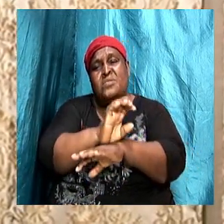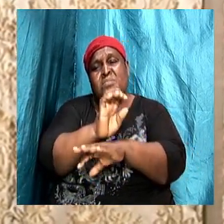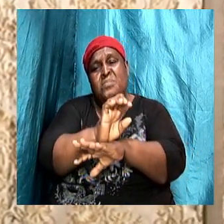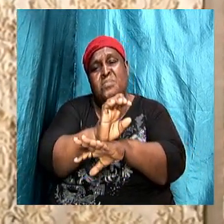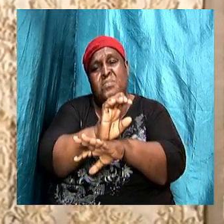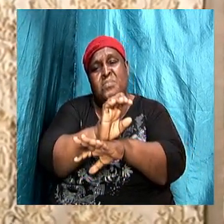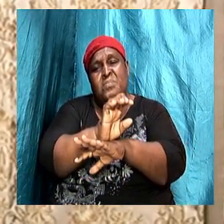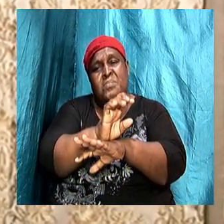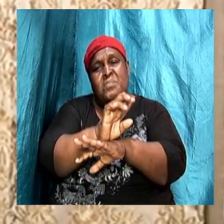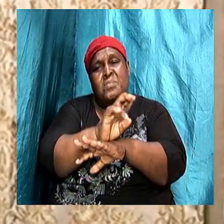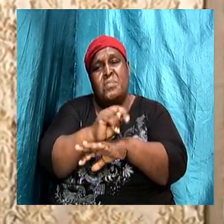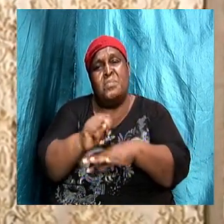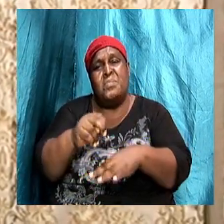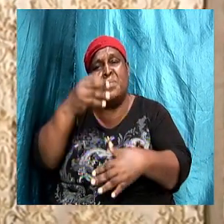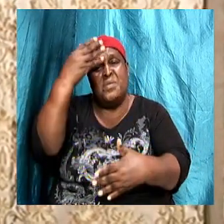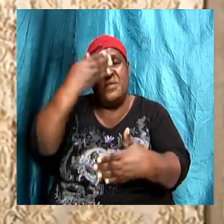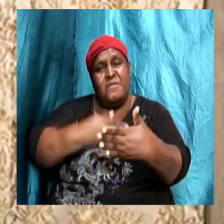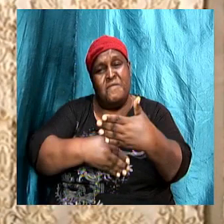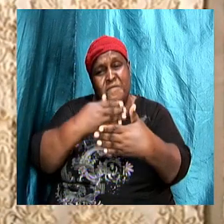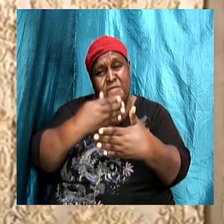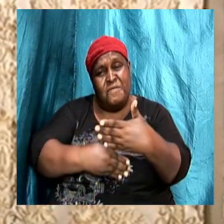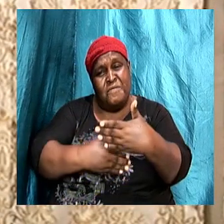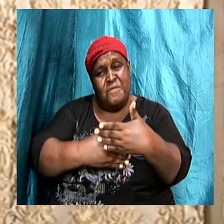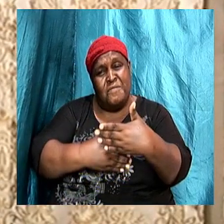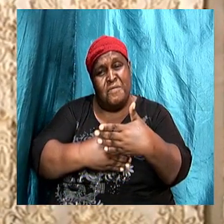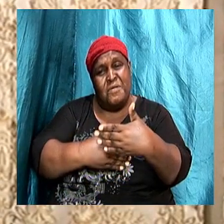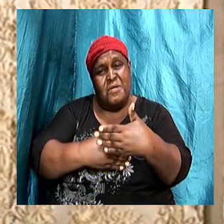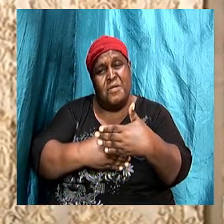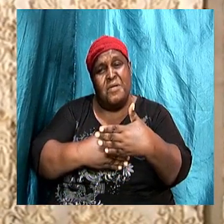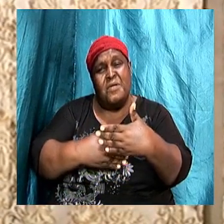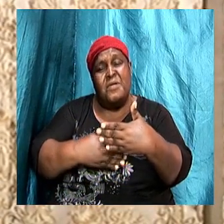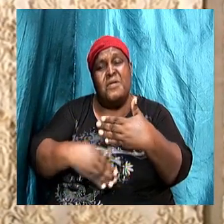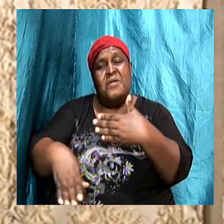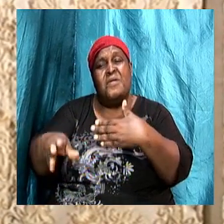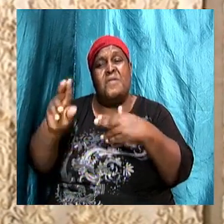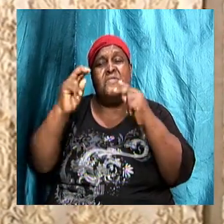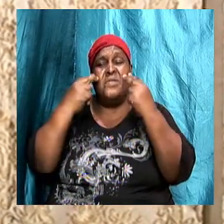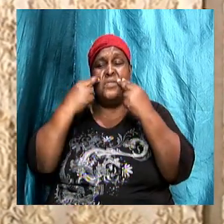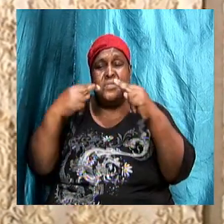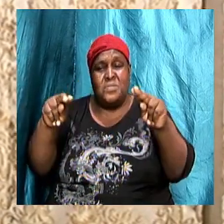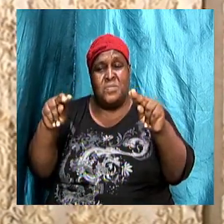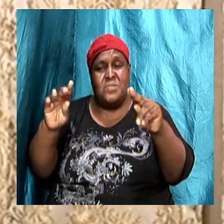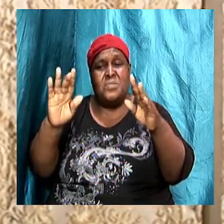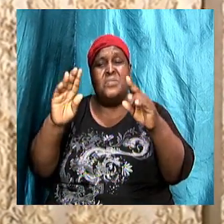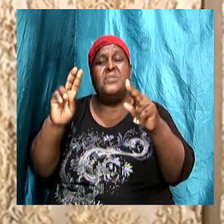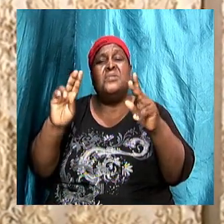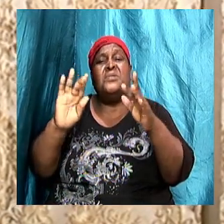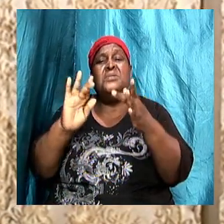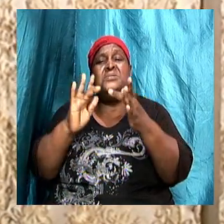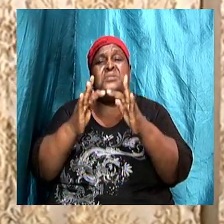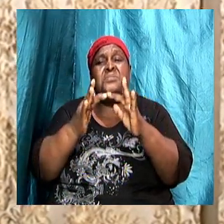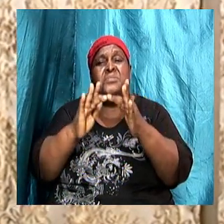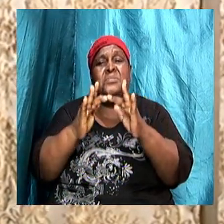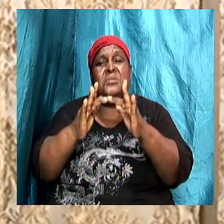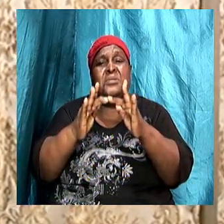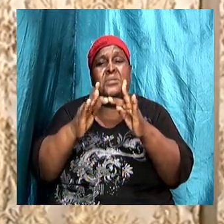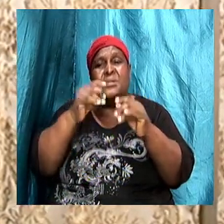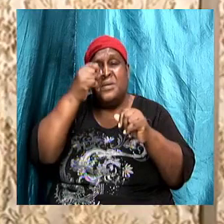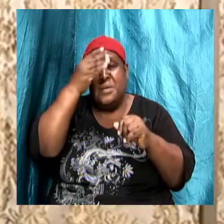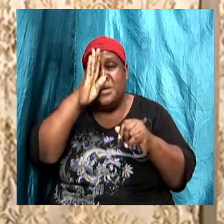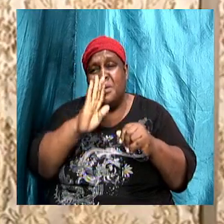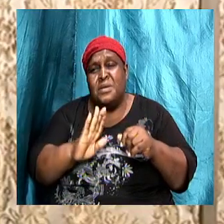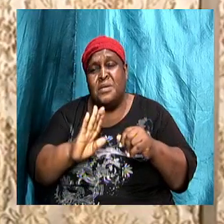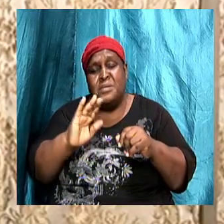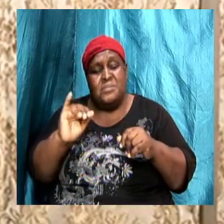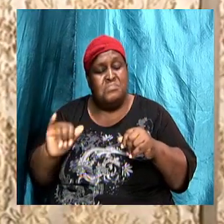been on the forefront of the news media but God is still God God is in